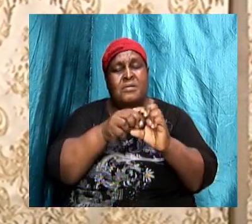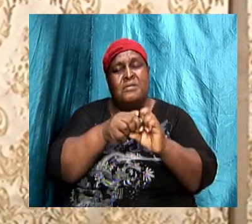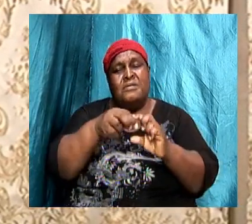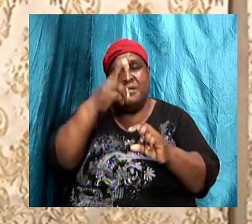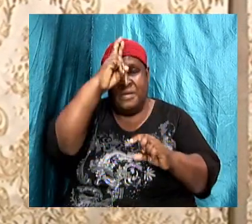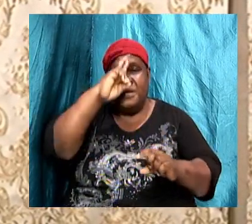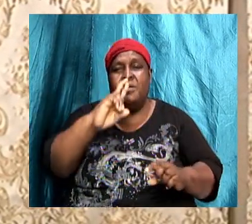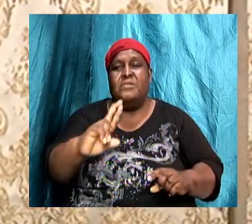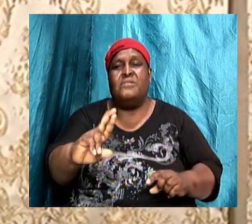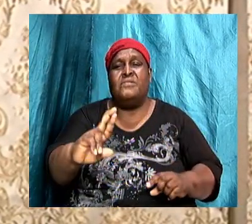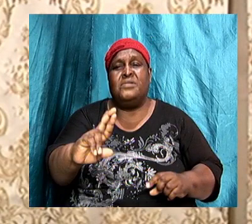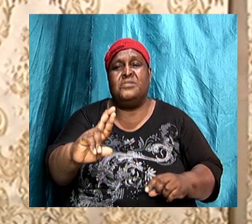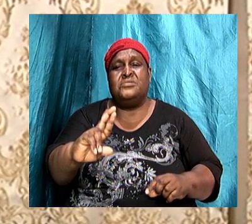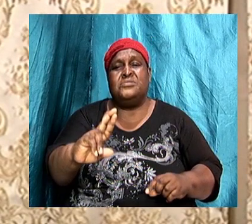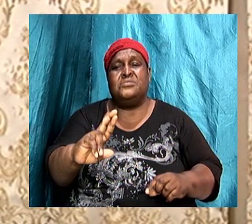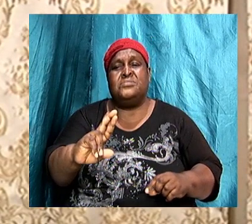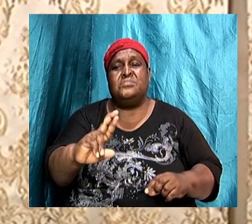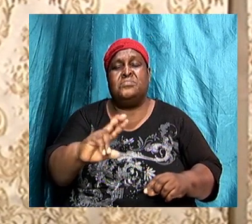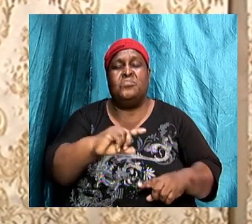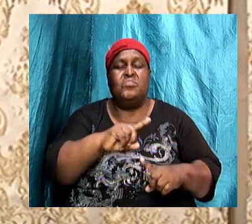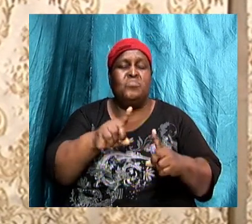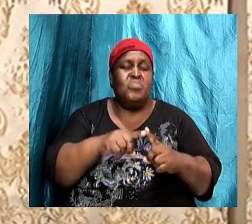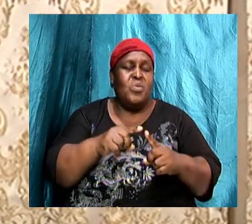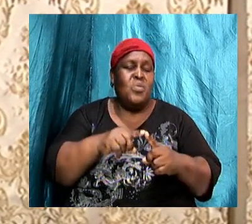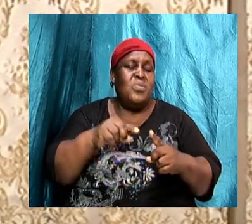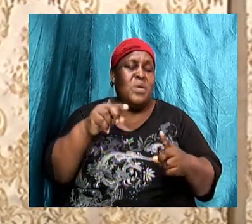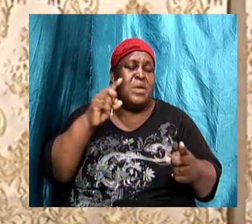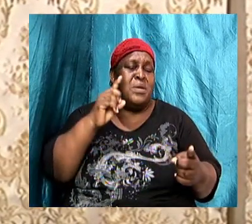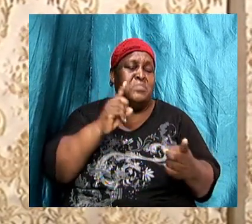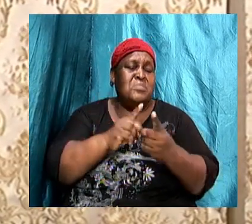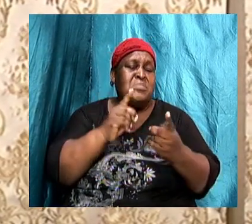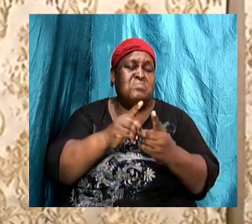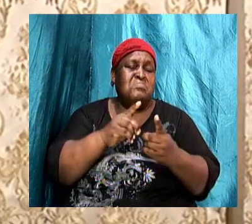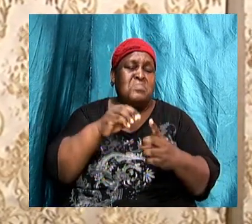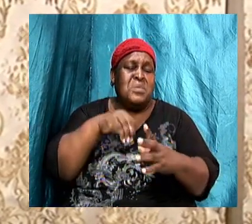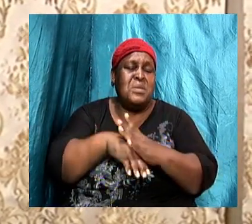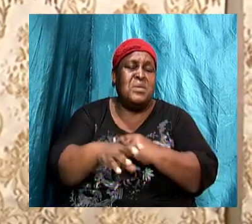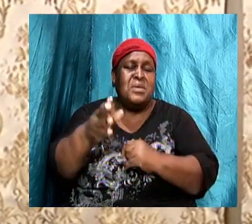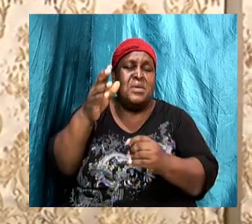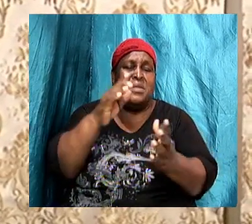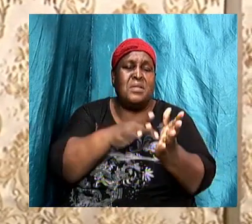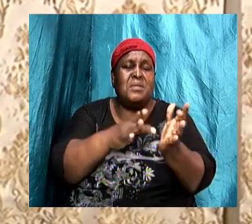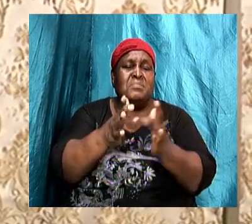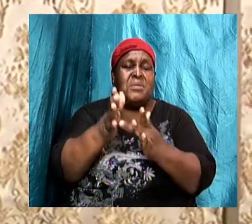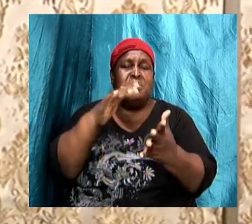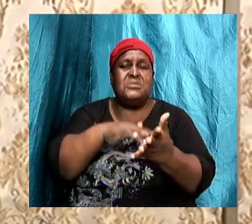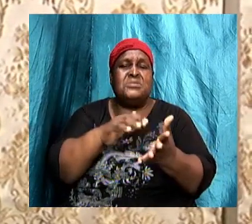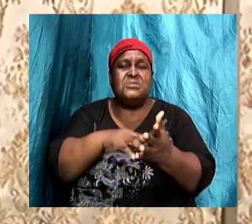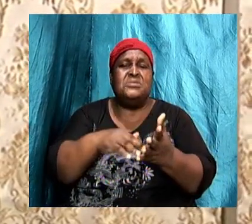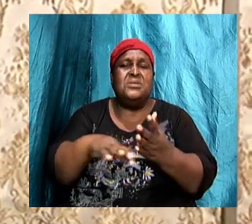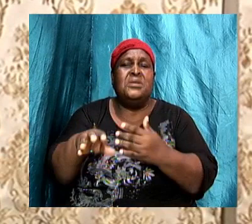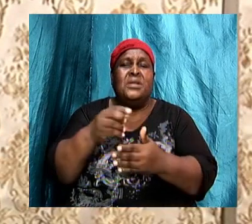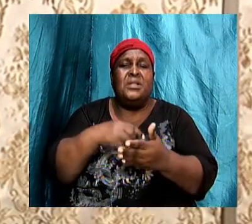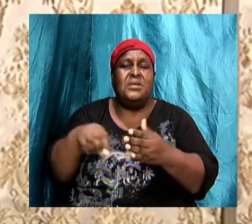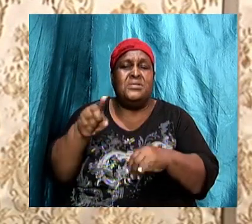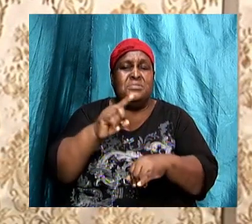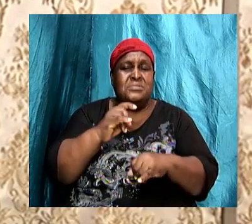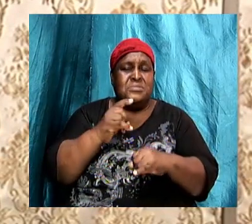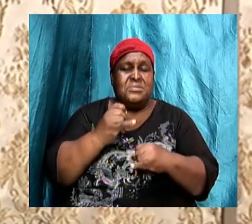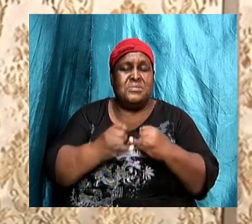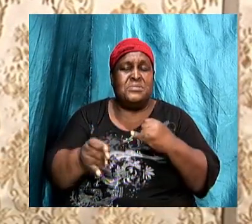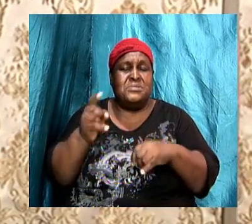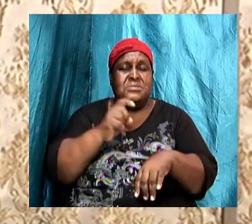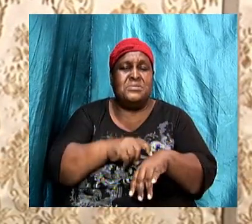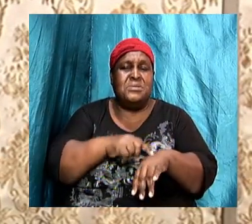when we met in Bible study the last time we did outline that we were getting into